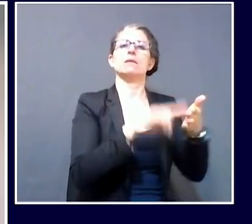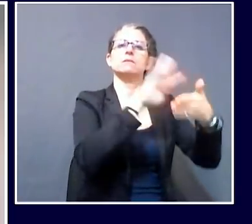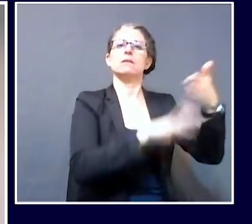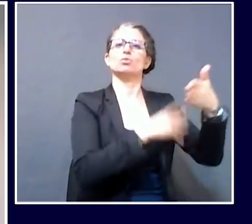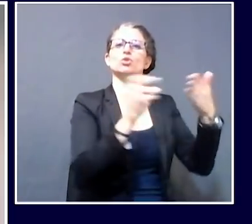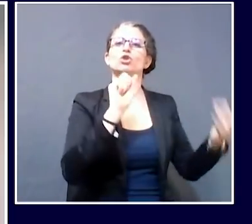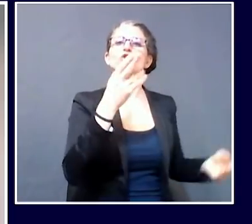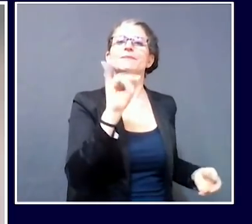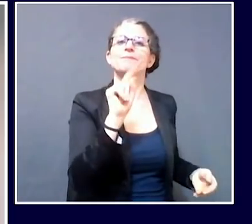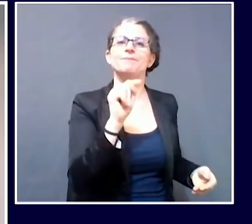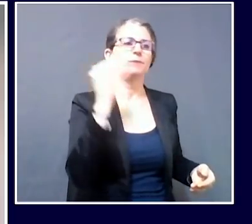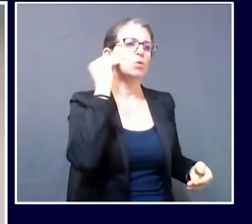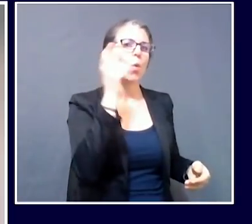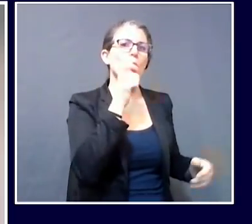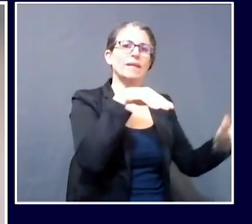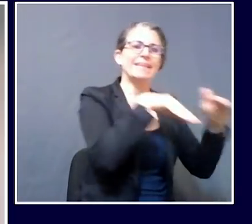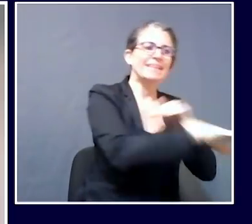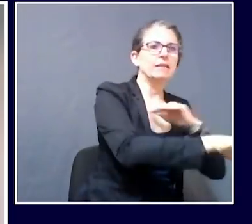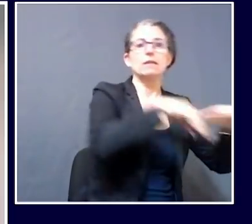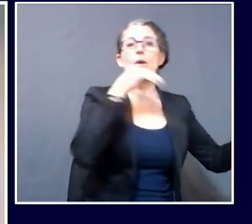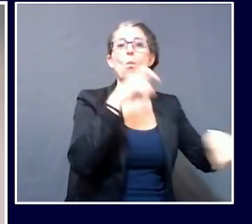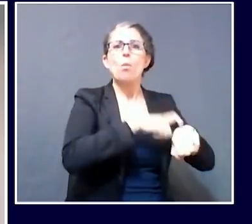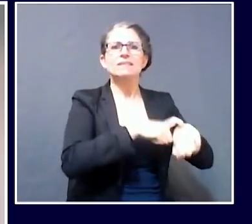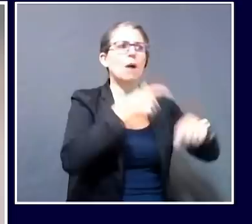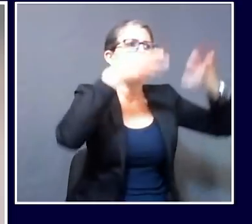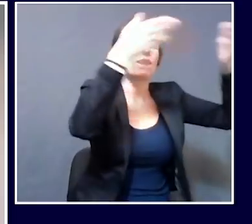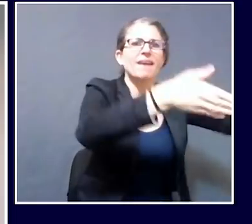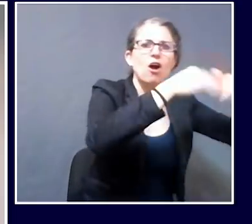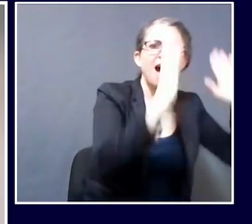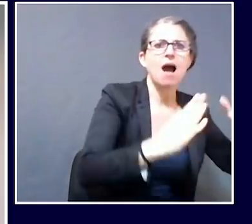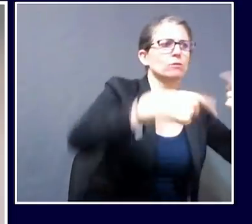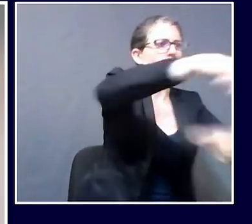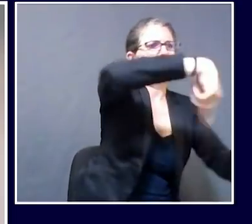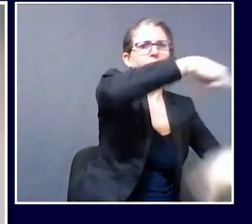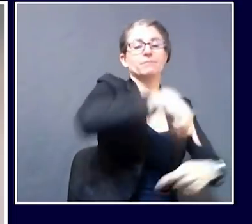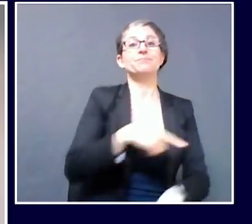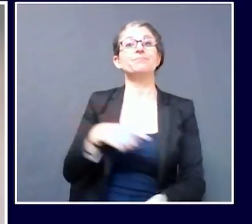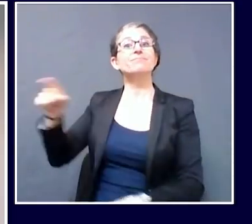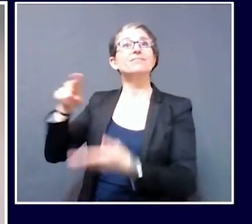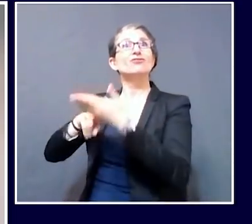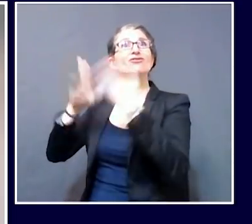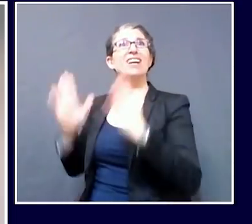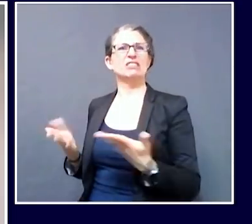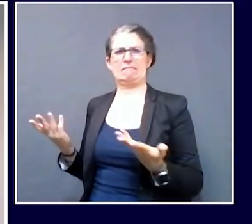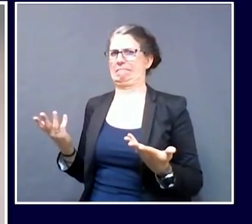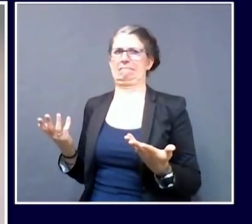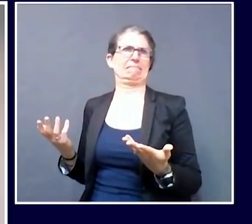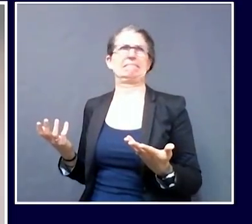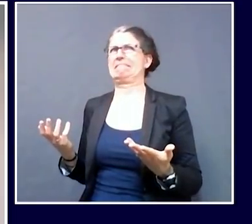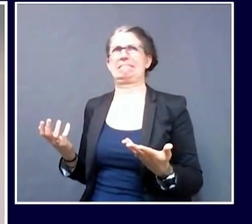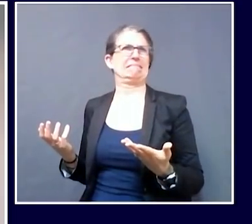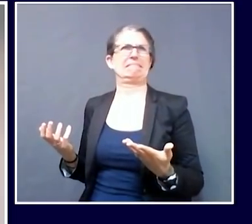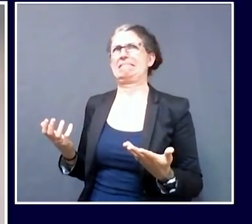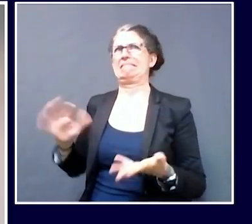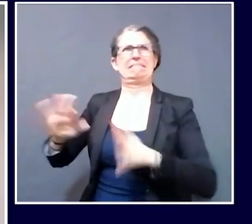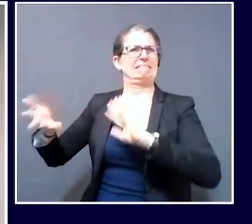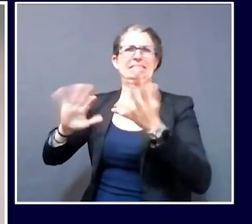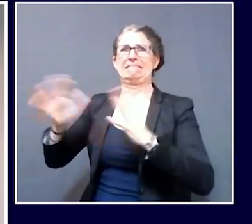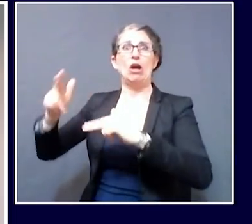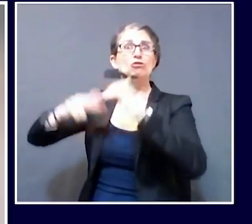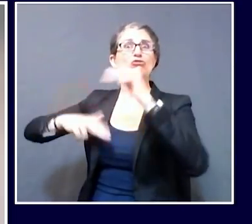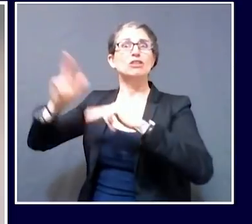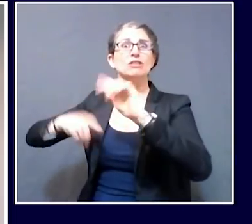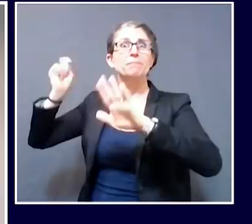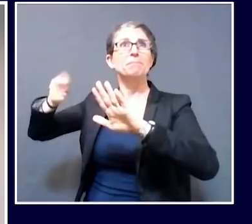work sites, especially, for example, a construction site with dozens, if not hundreds of contractors